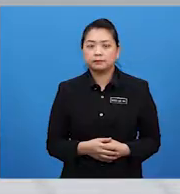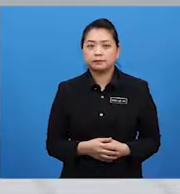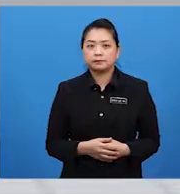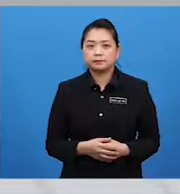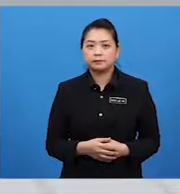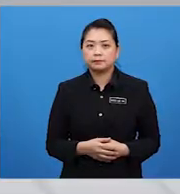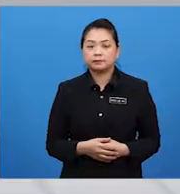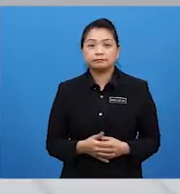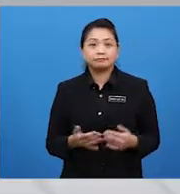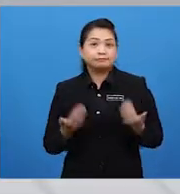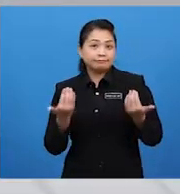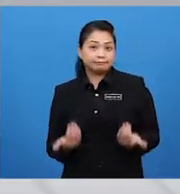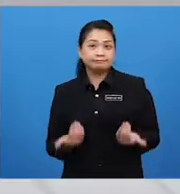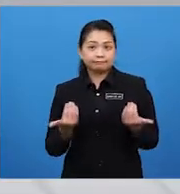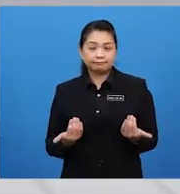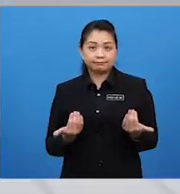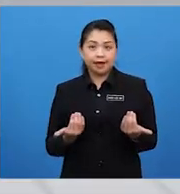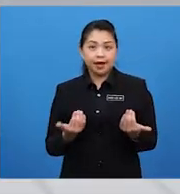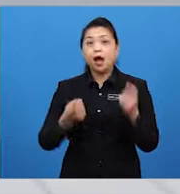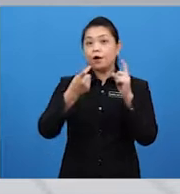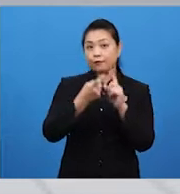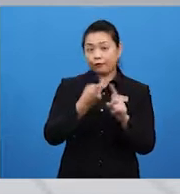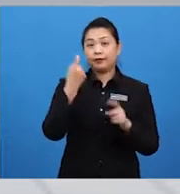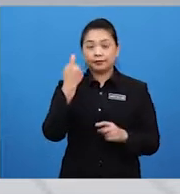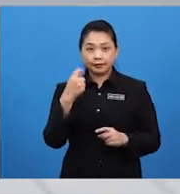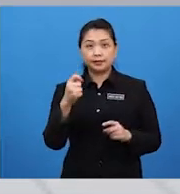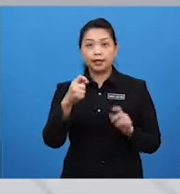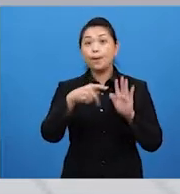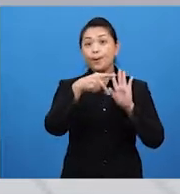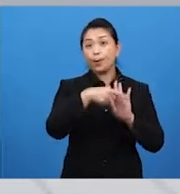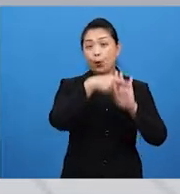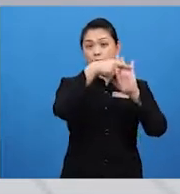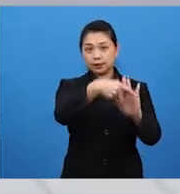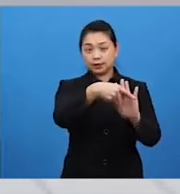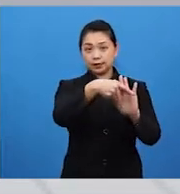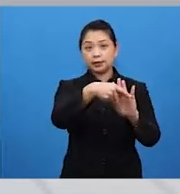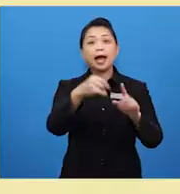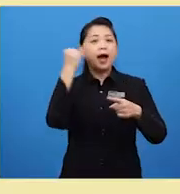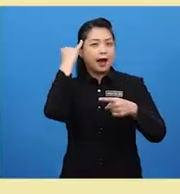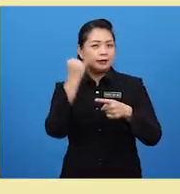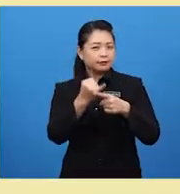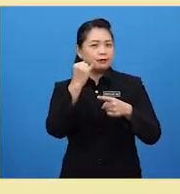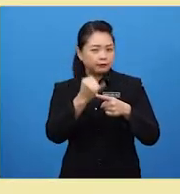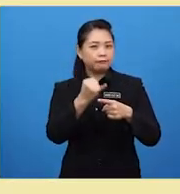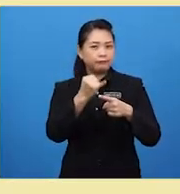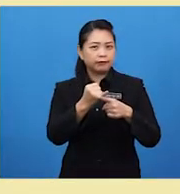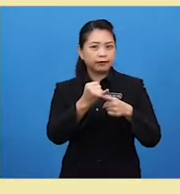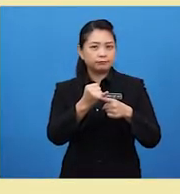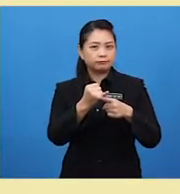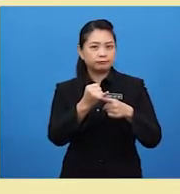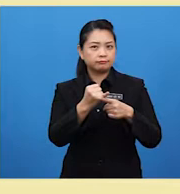Now, from the posters, identify one.